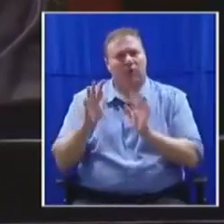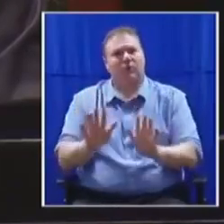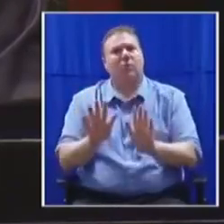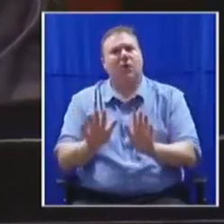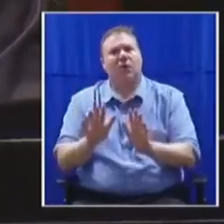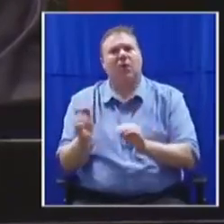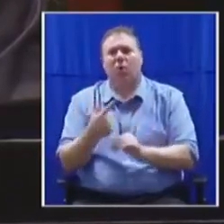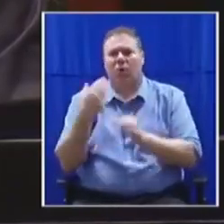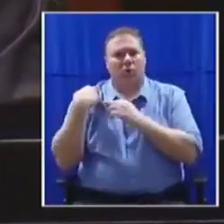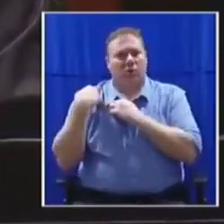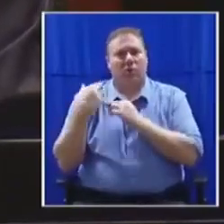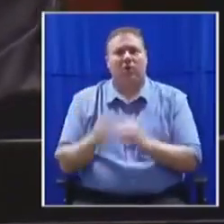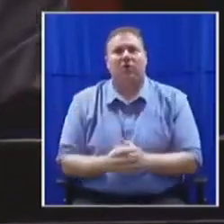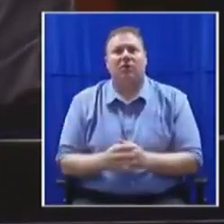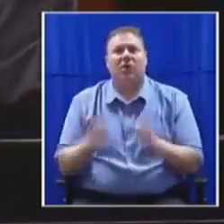responsible